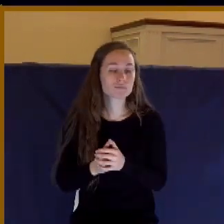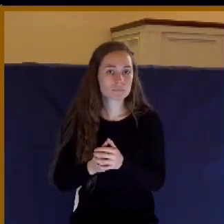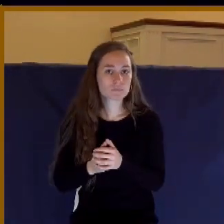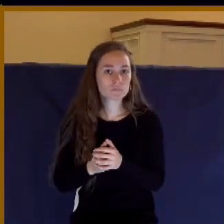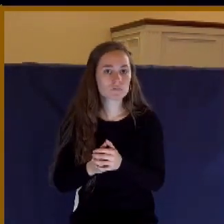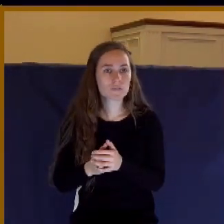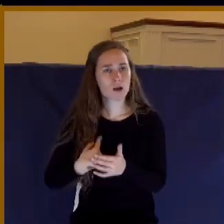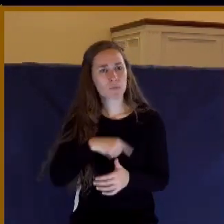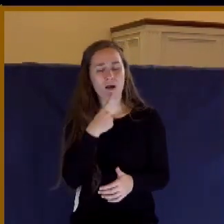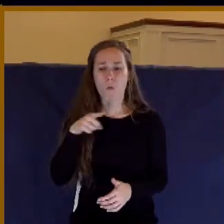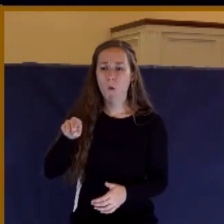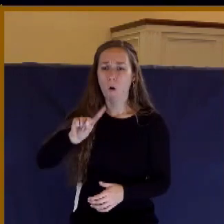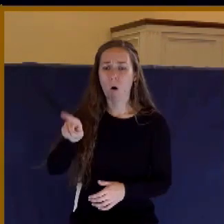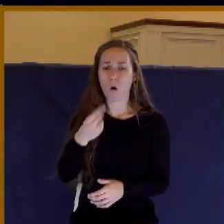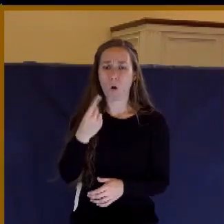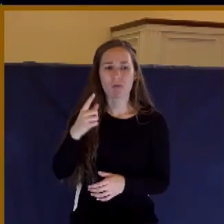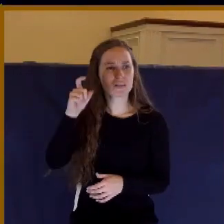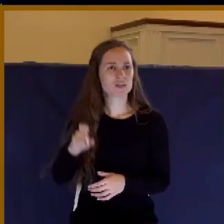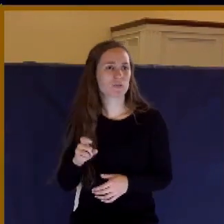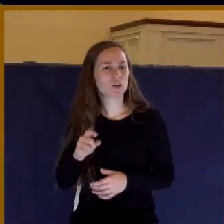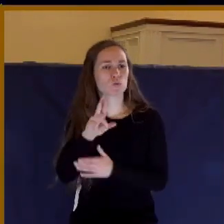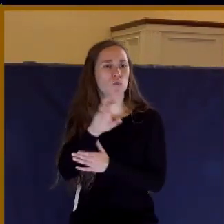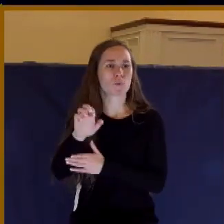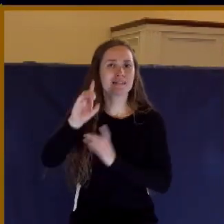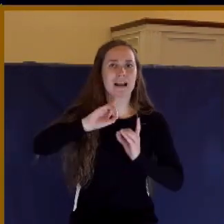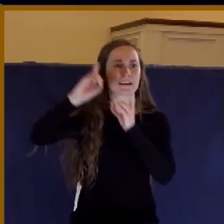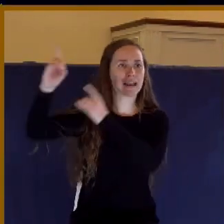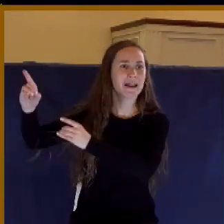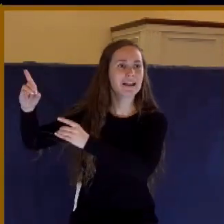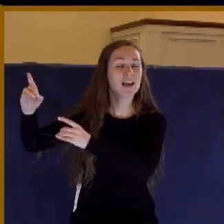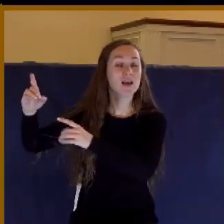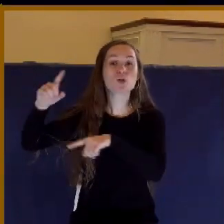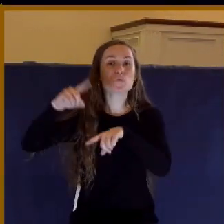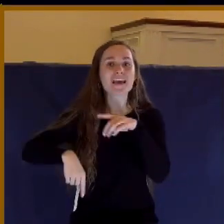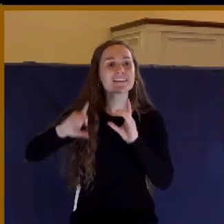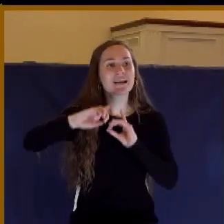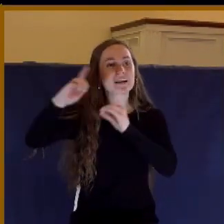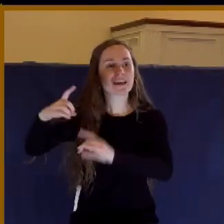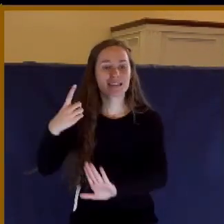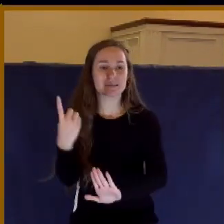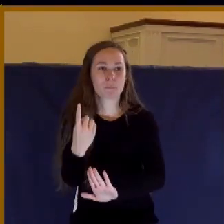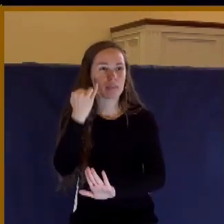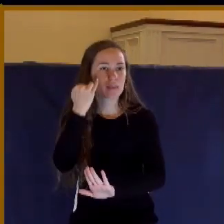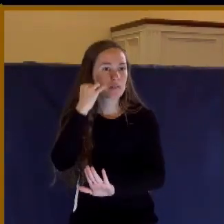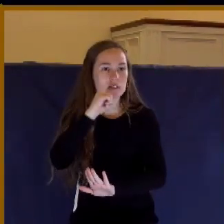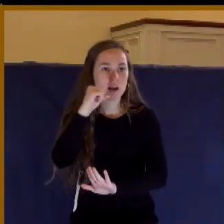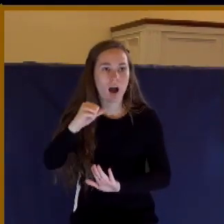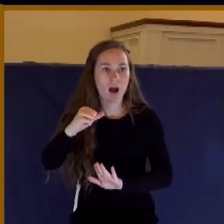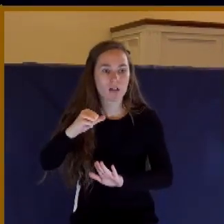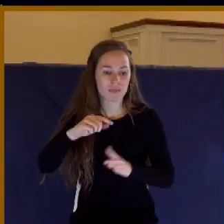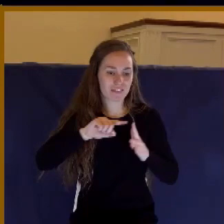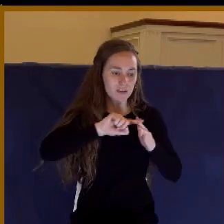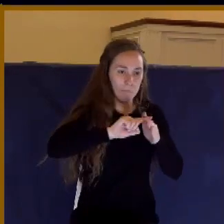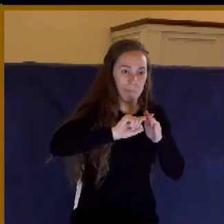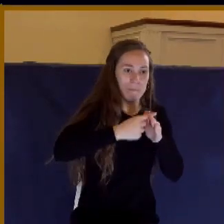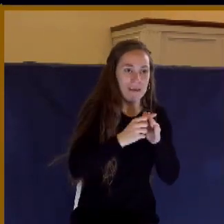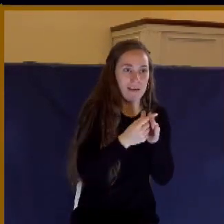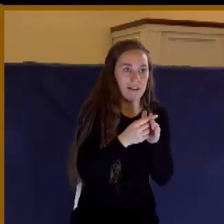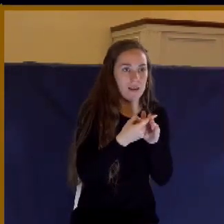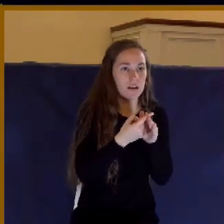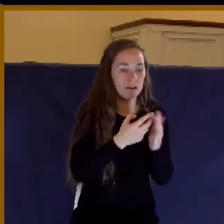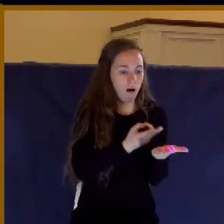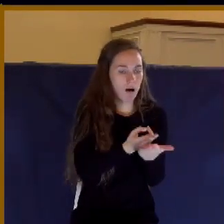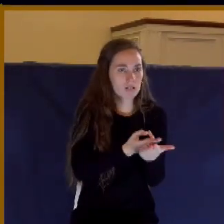they're just carnal Christians. They just need to get rededicated. You can't dedicate something that wasn't dedicated in the first place. You can't rededicate that.